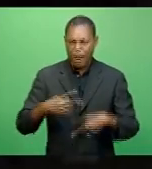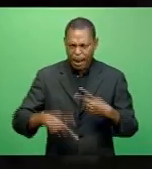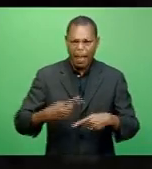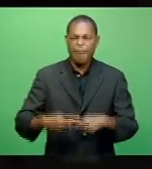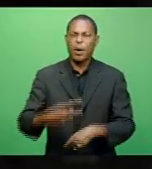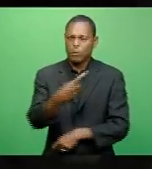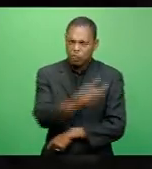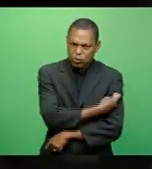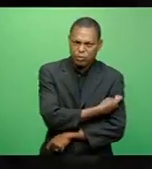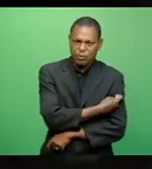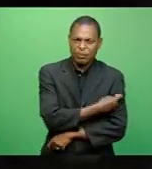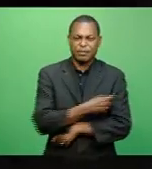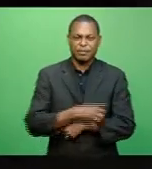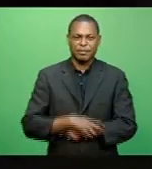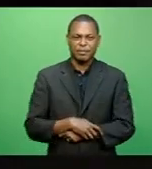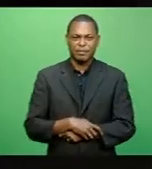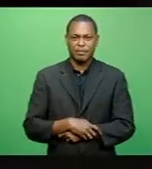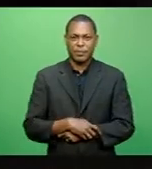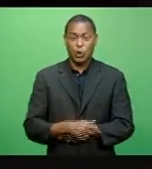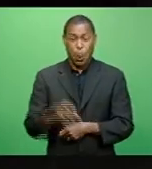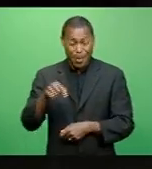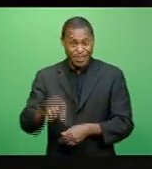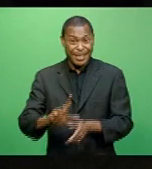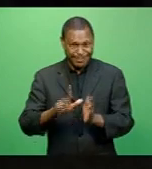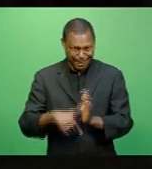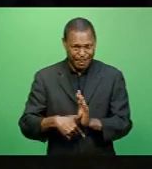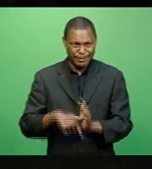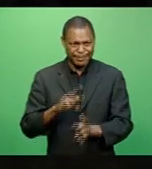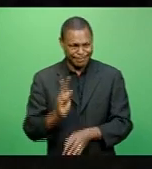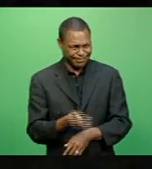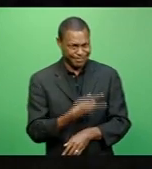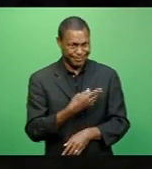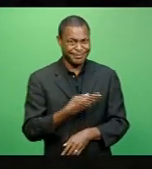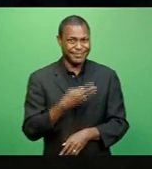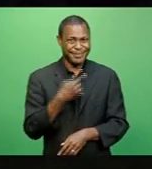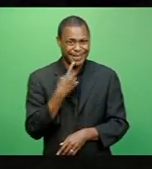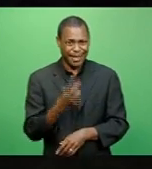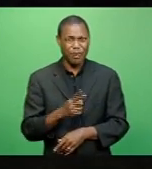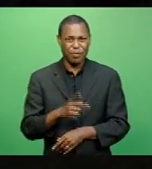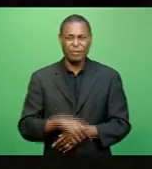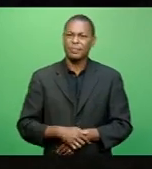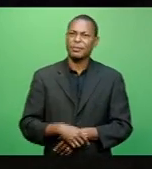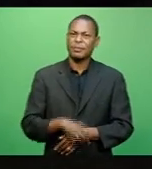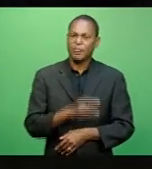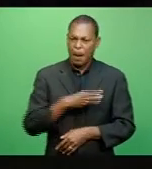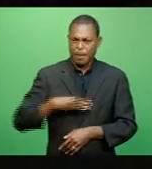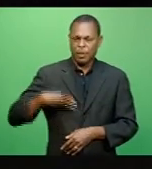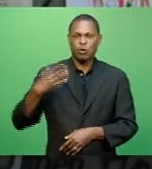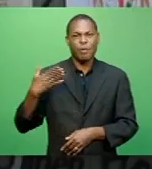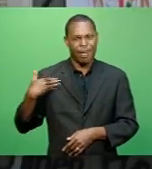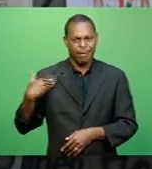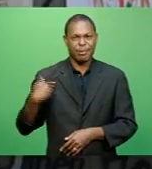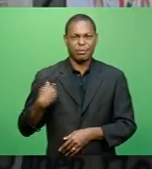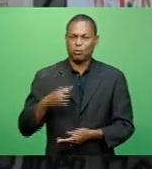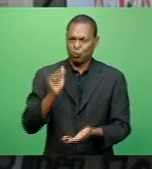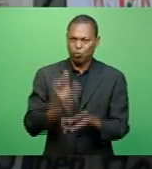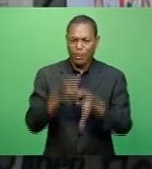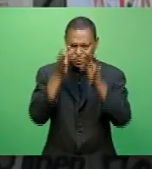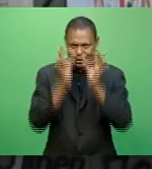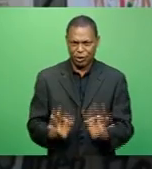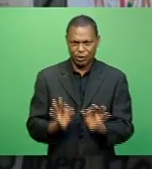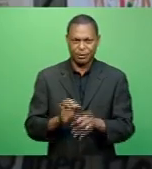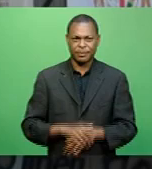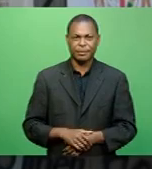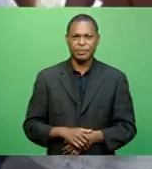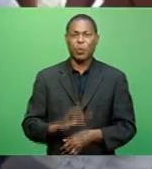this point in time, we believe that the Ministry of Health is making the right decisions, and they're doing it in very close consultation with us. The first batch will